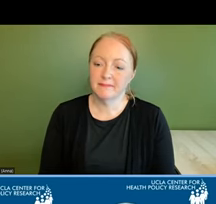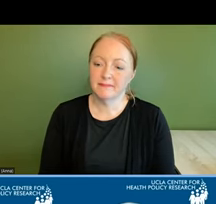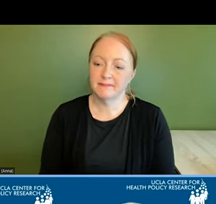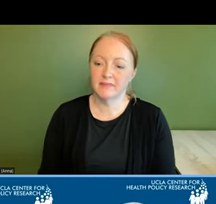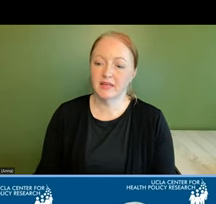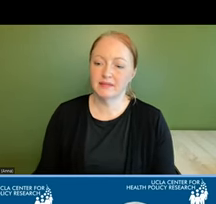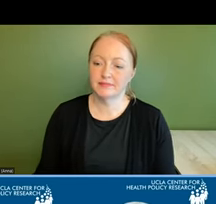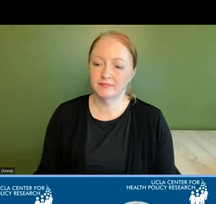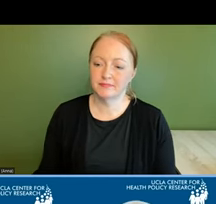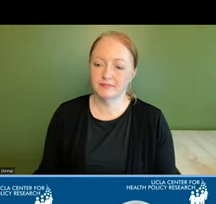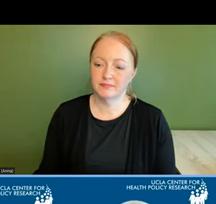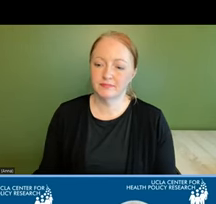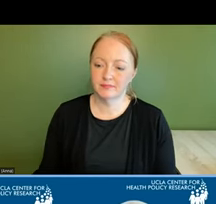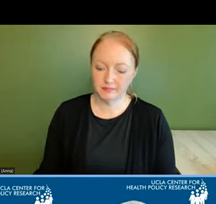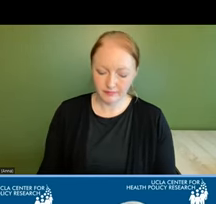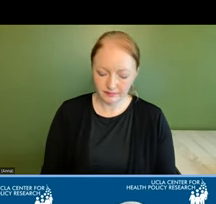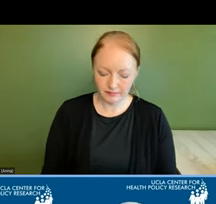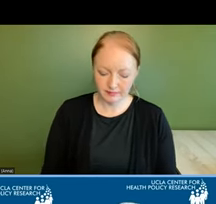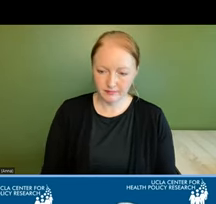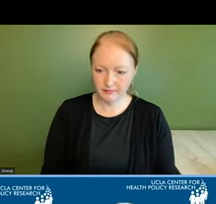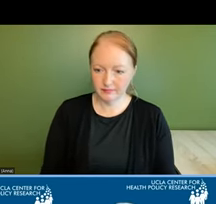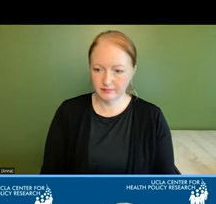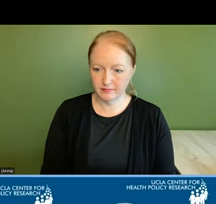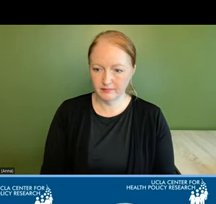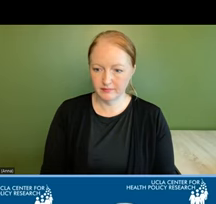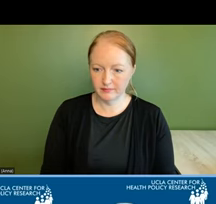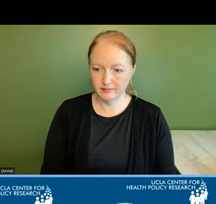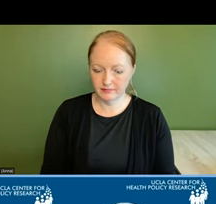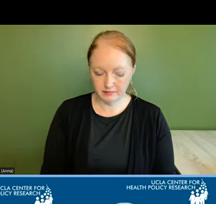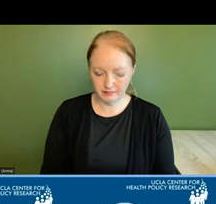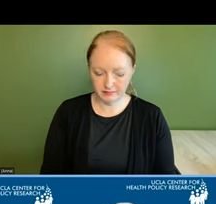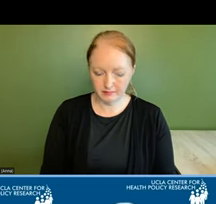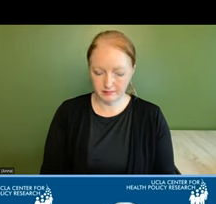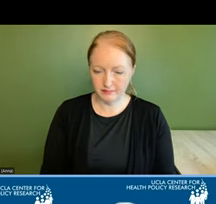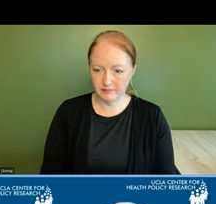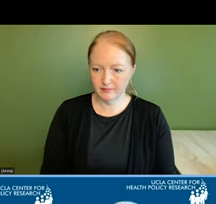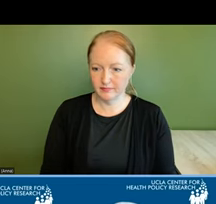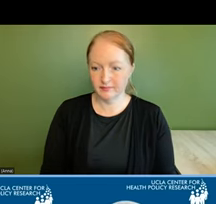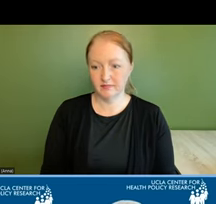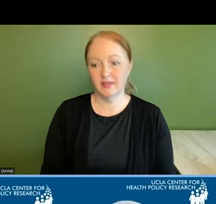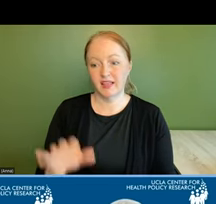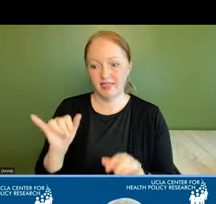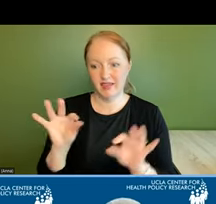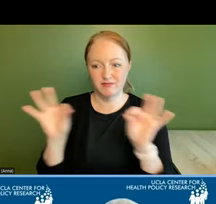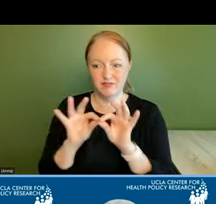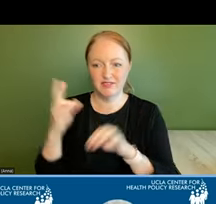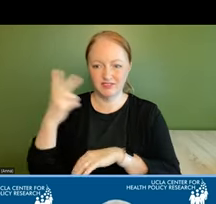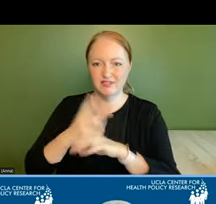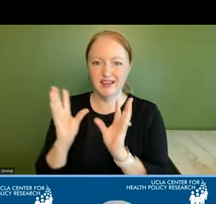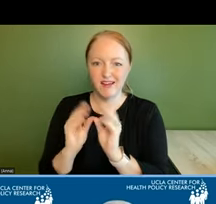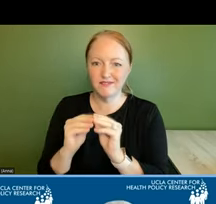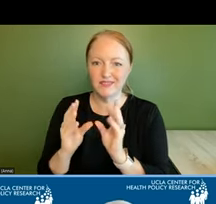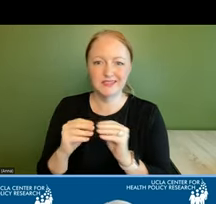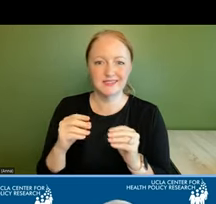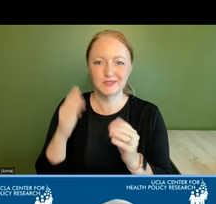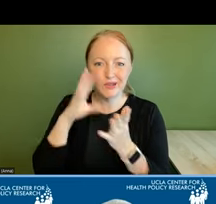thank you both um for that you know we could have probably spent a two-day um conference um to learn all about everything